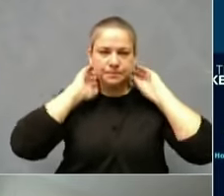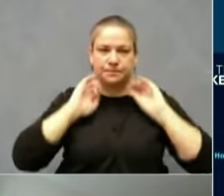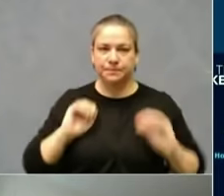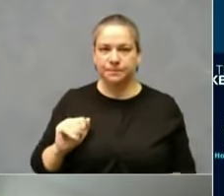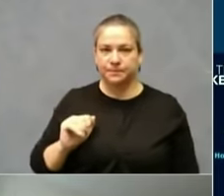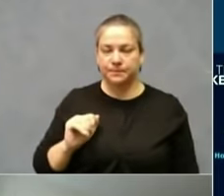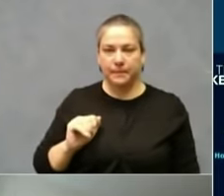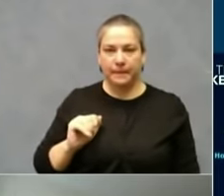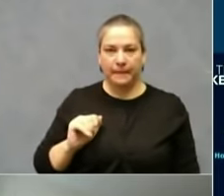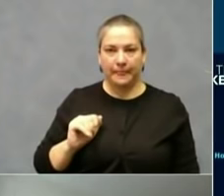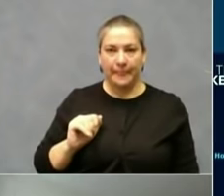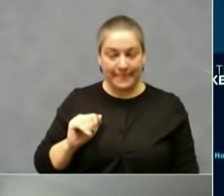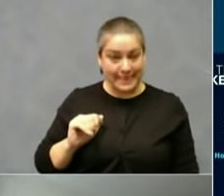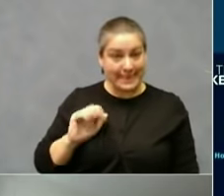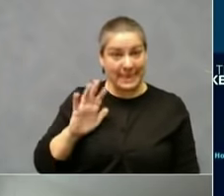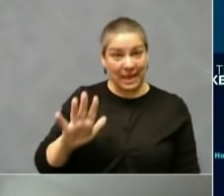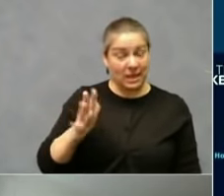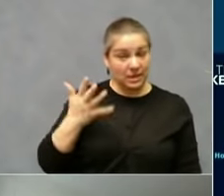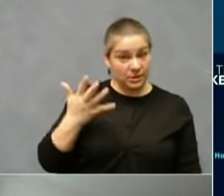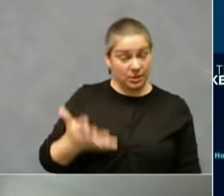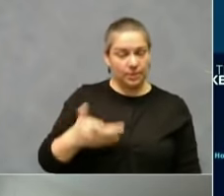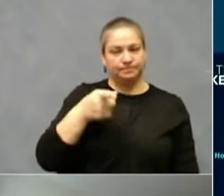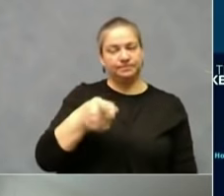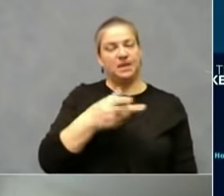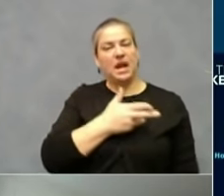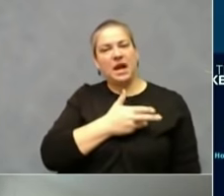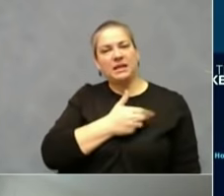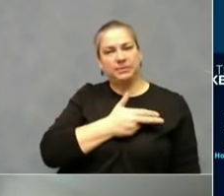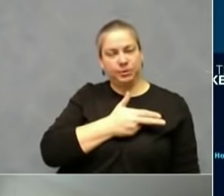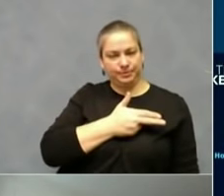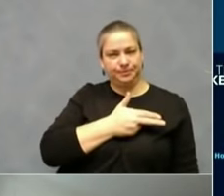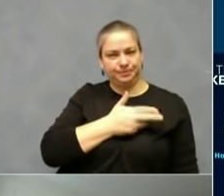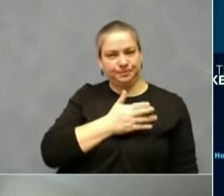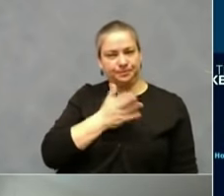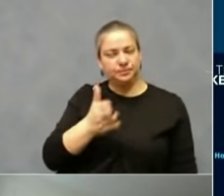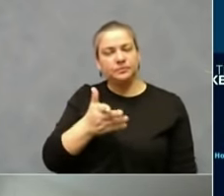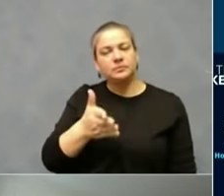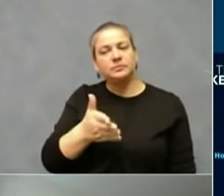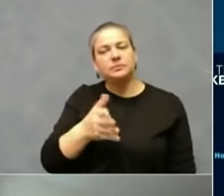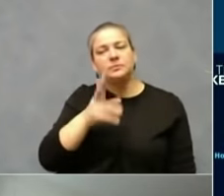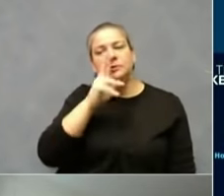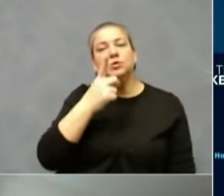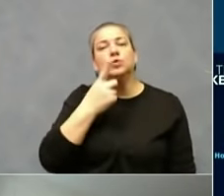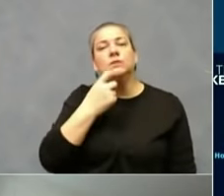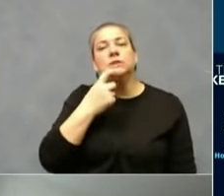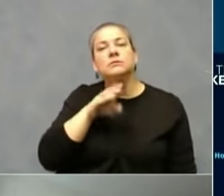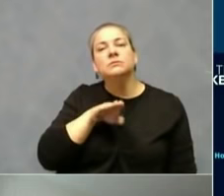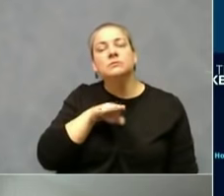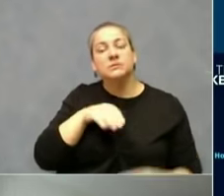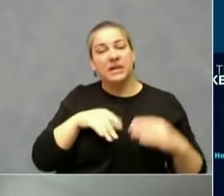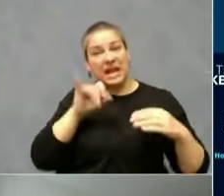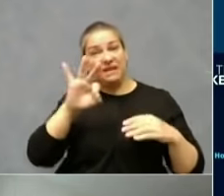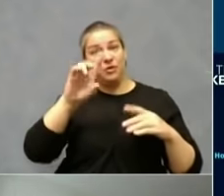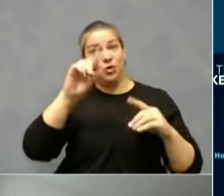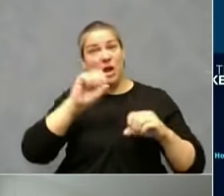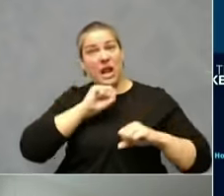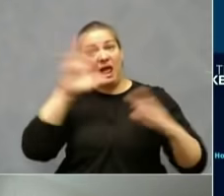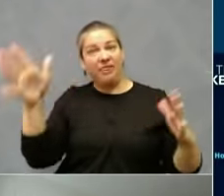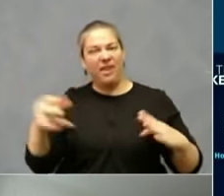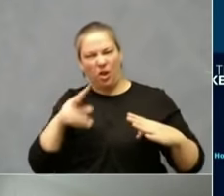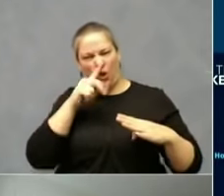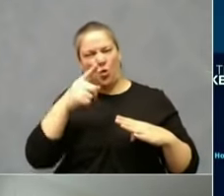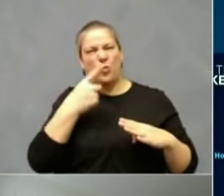So this is hospitalizations. The red line at the top is if we did nothing. This is what they are projecting would be